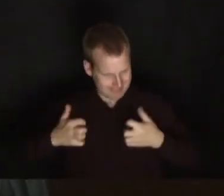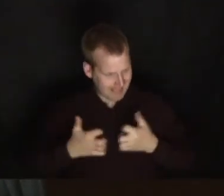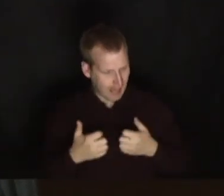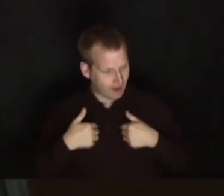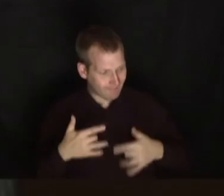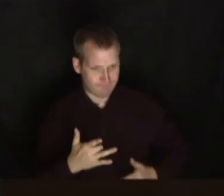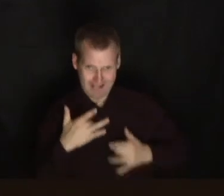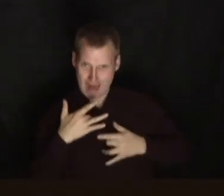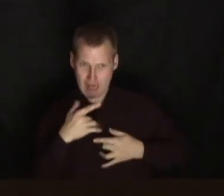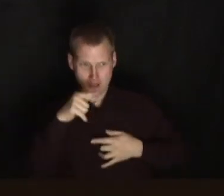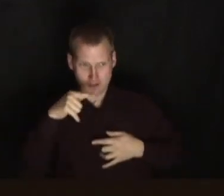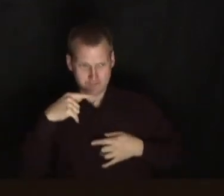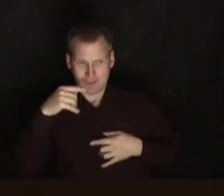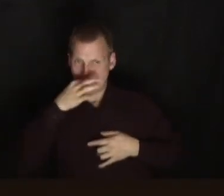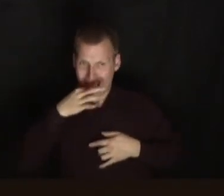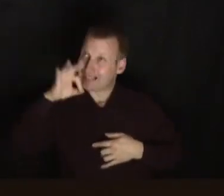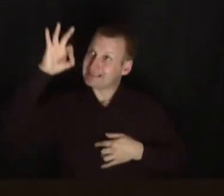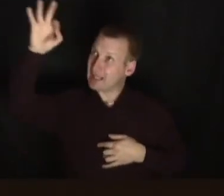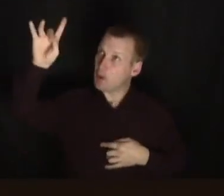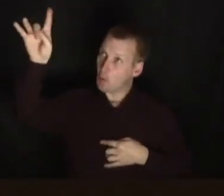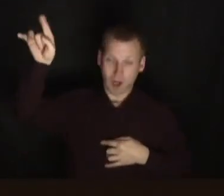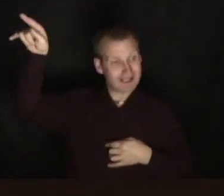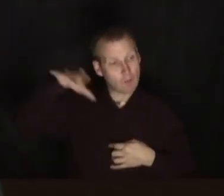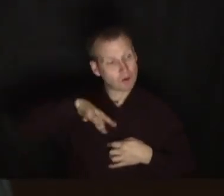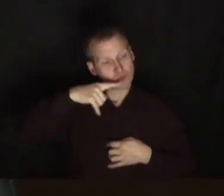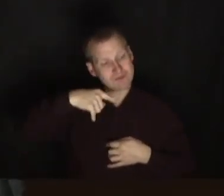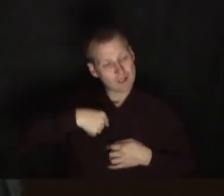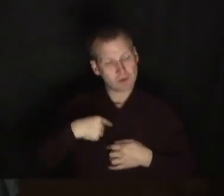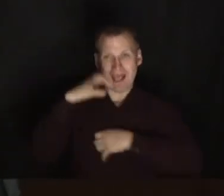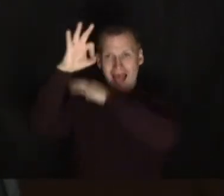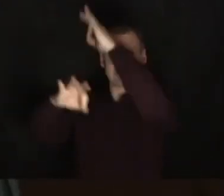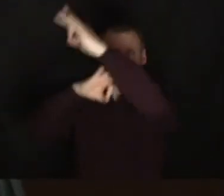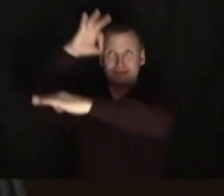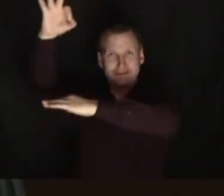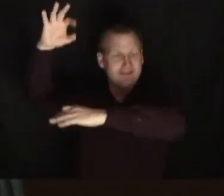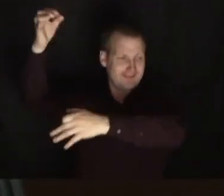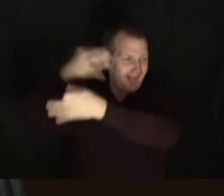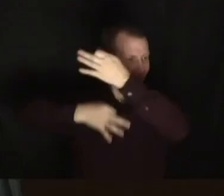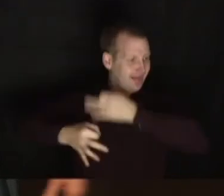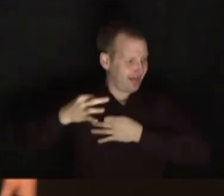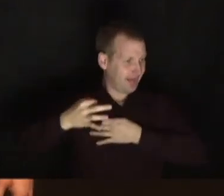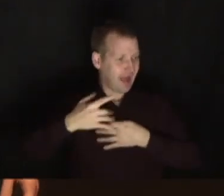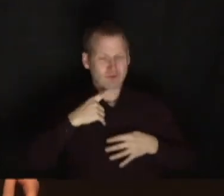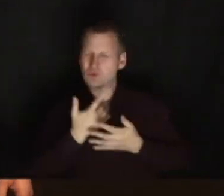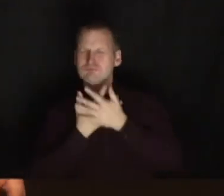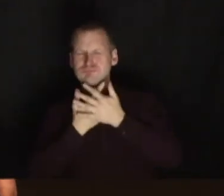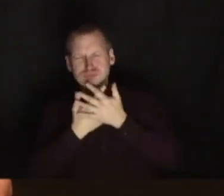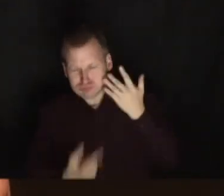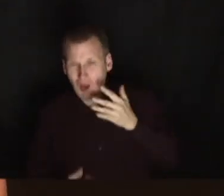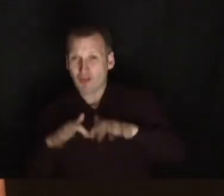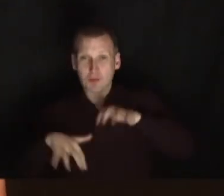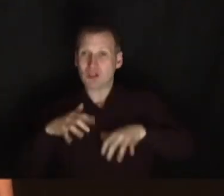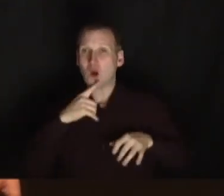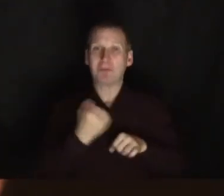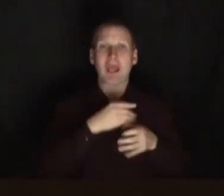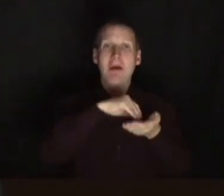asking him what he wants to say to me today and I'm writing it down so I can come back and look at it. I do loads of different things on the computer and so I could have been